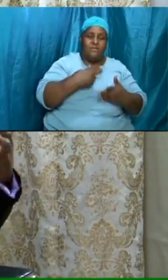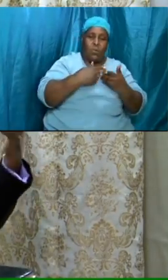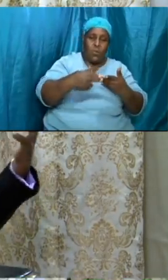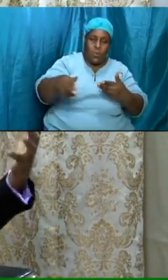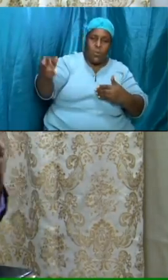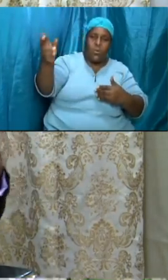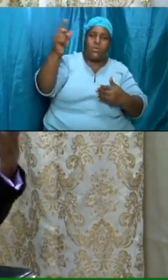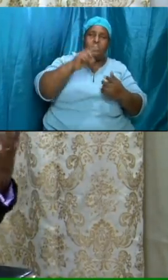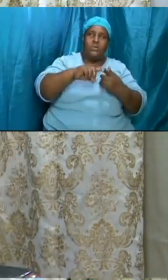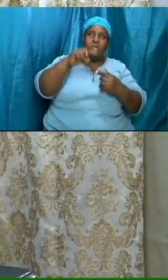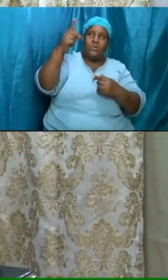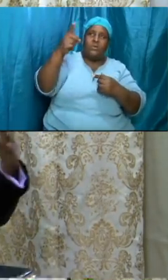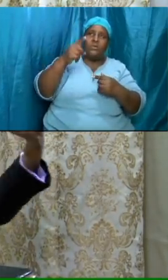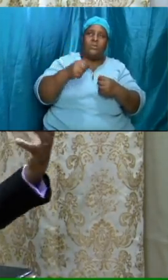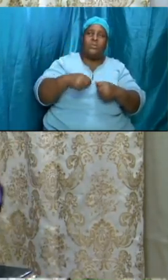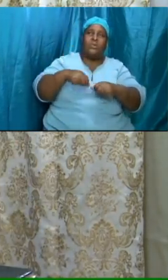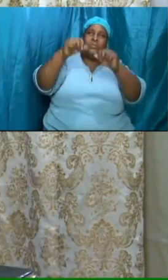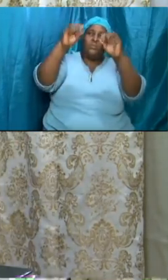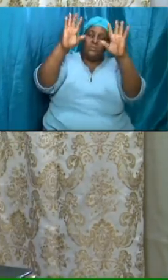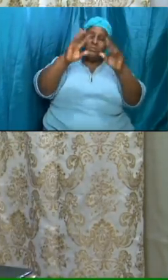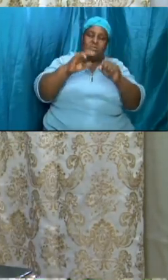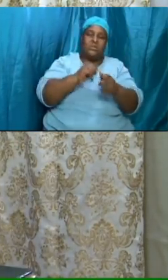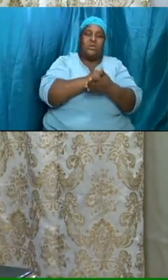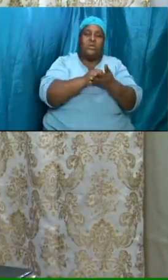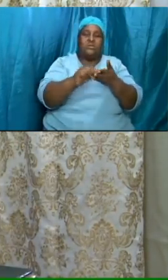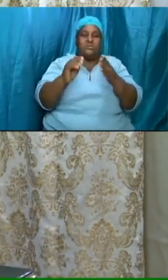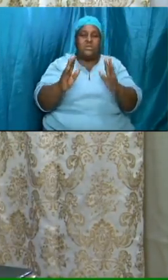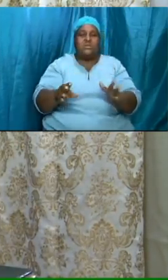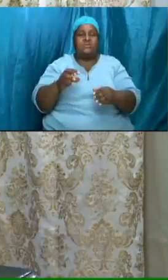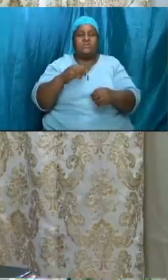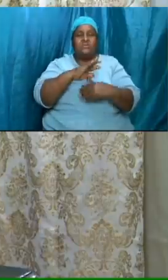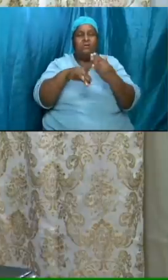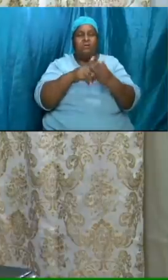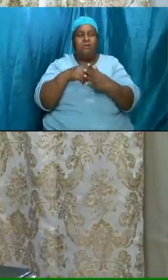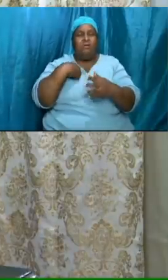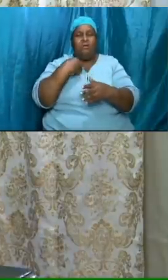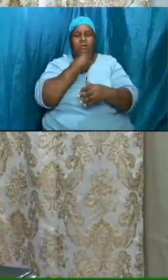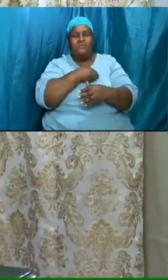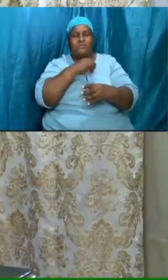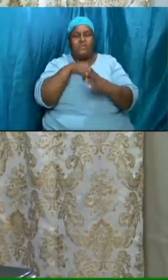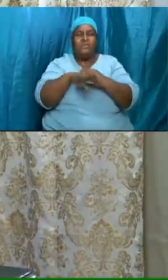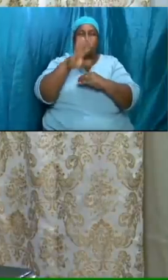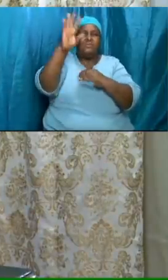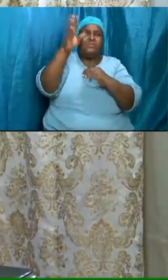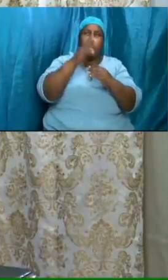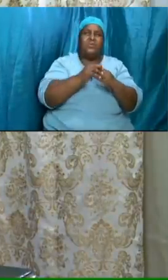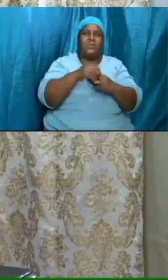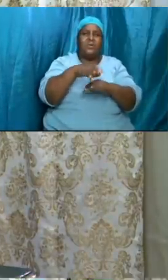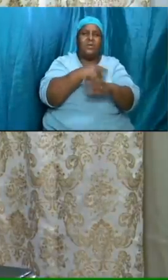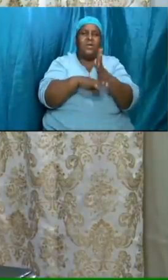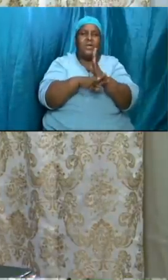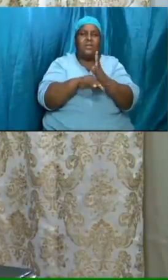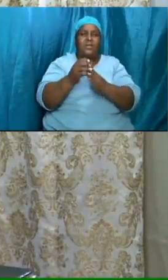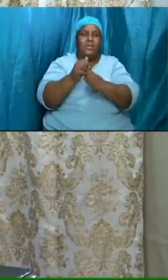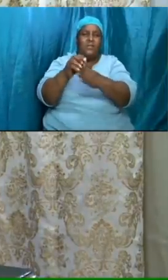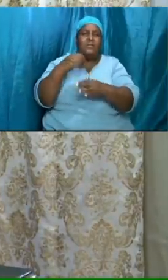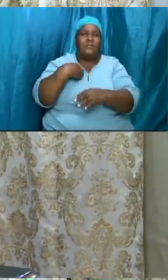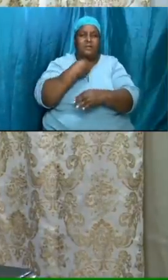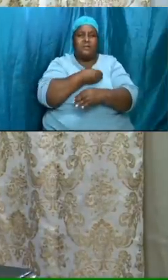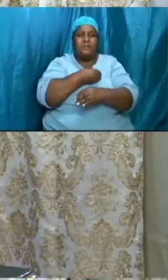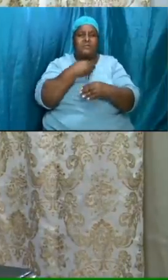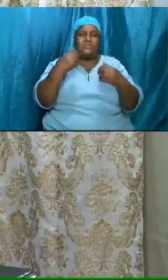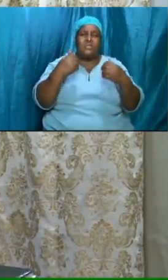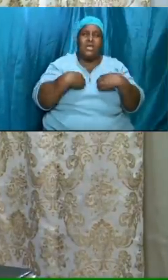we commit the saints we commit all of us into your hands lead us mighty god have your own way